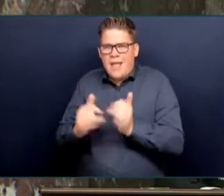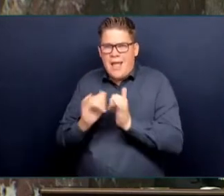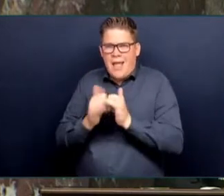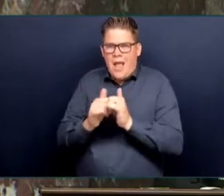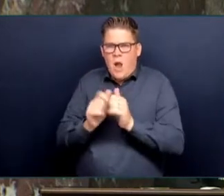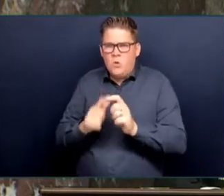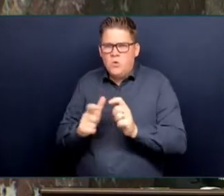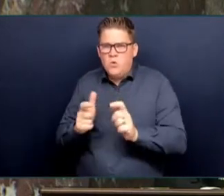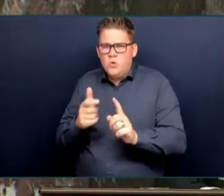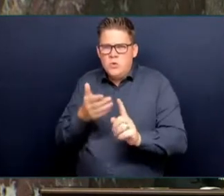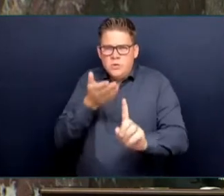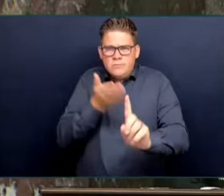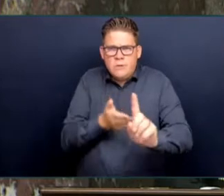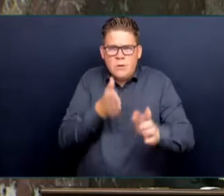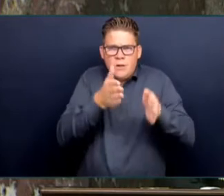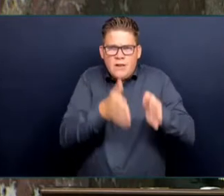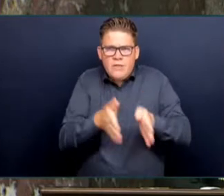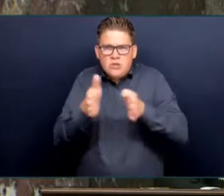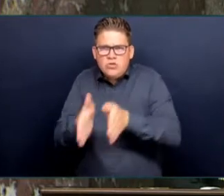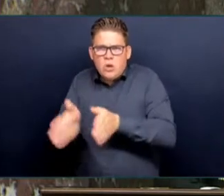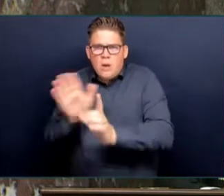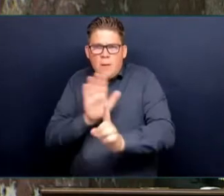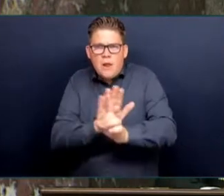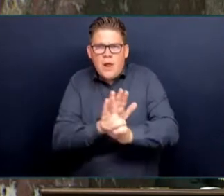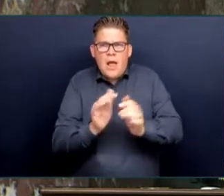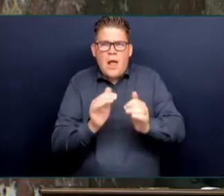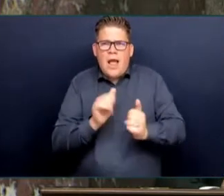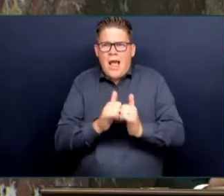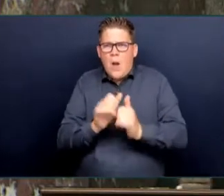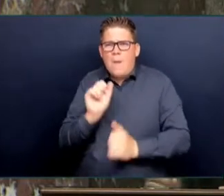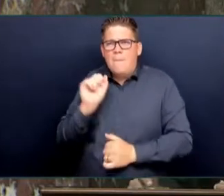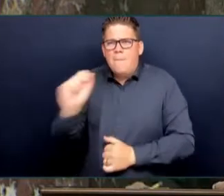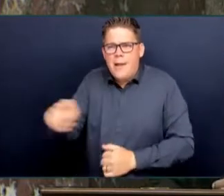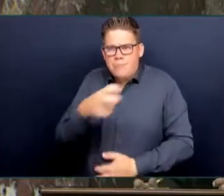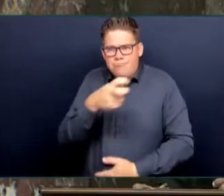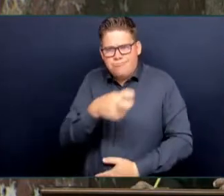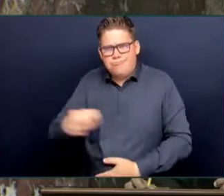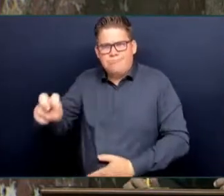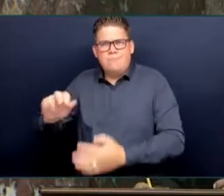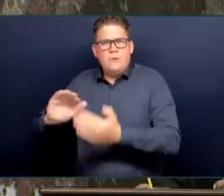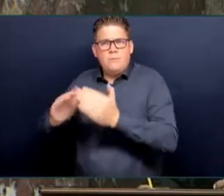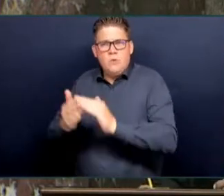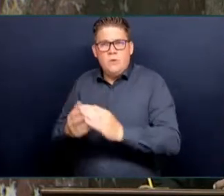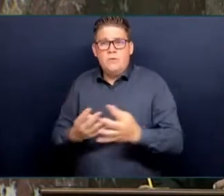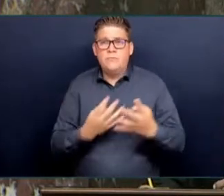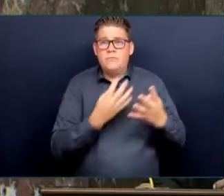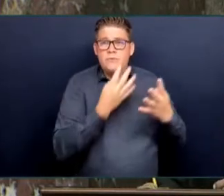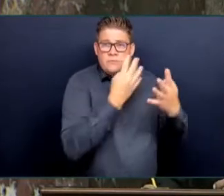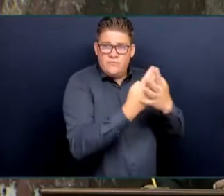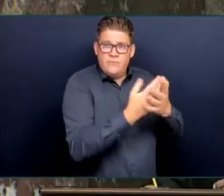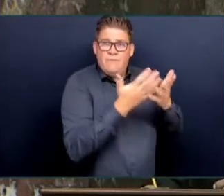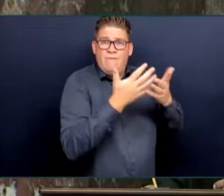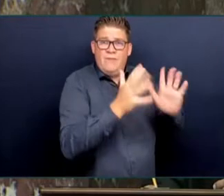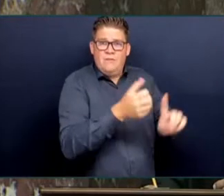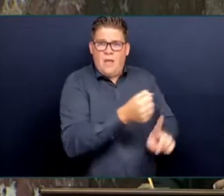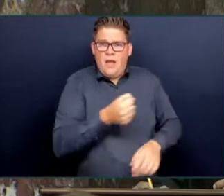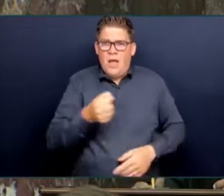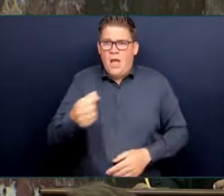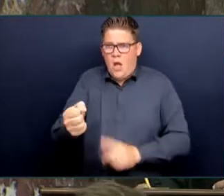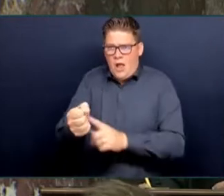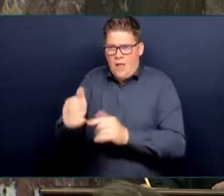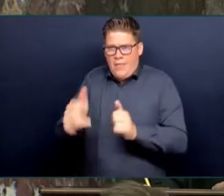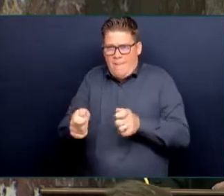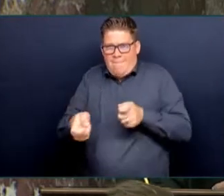or had finished their sentence, the prolific offender manager group would come together. We actually had a say in discussing each individual